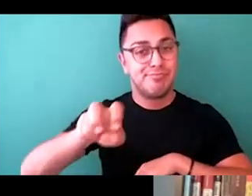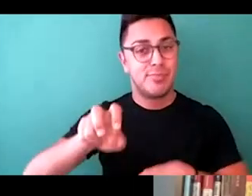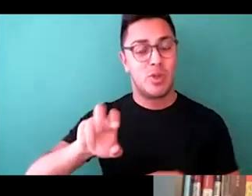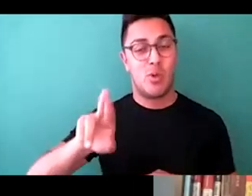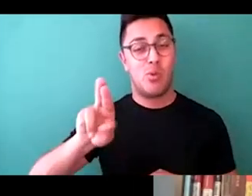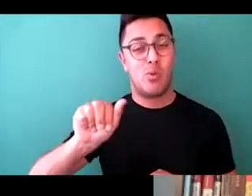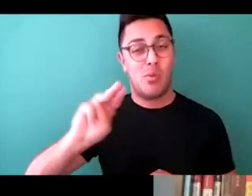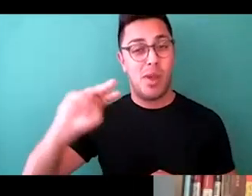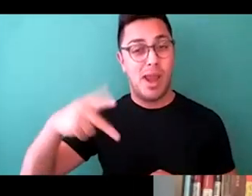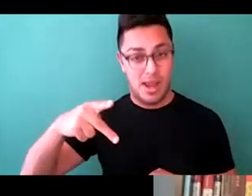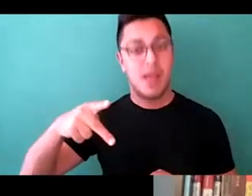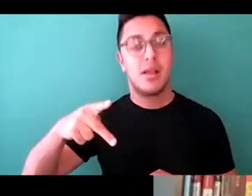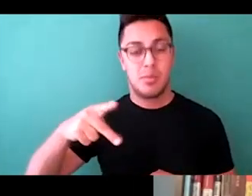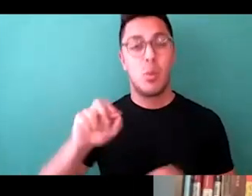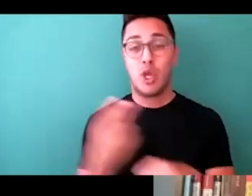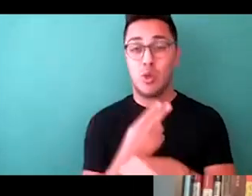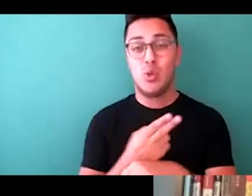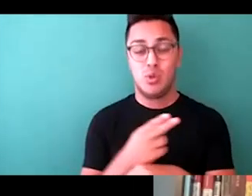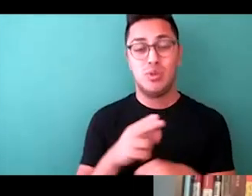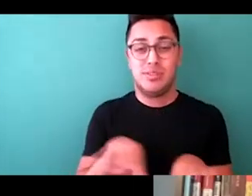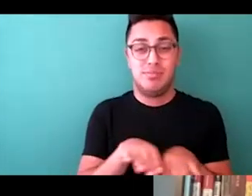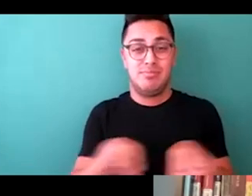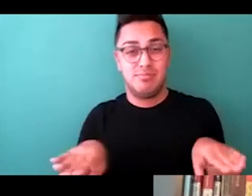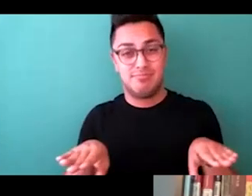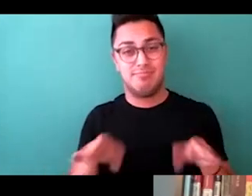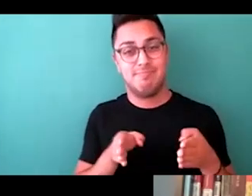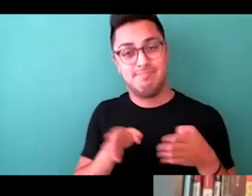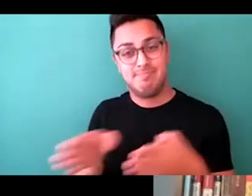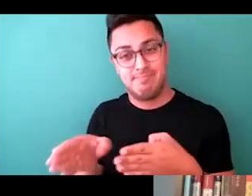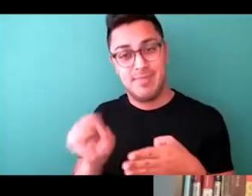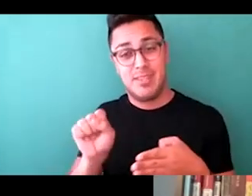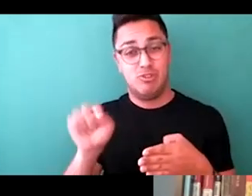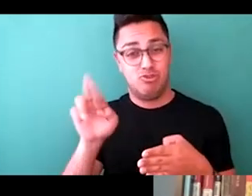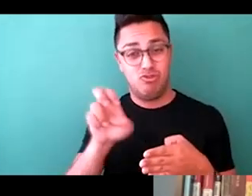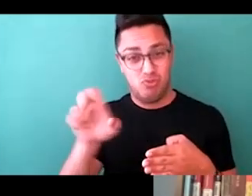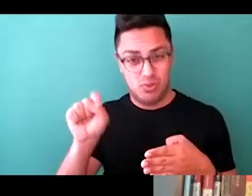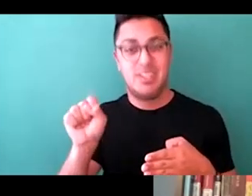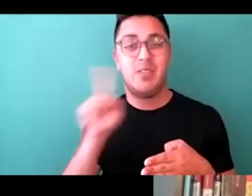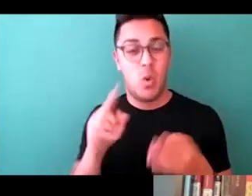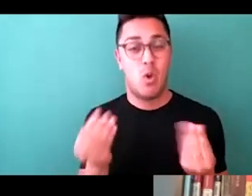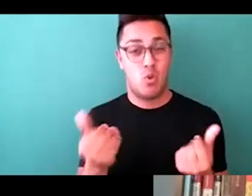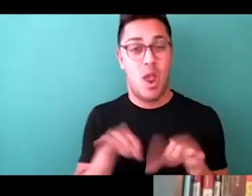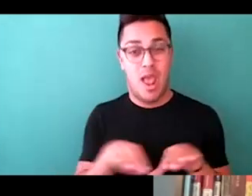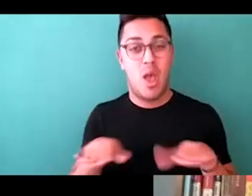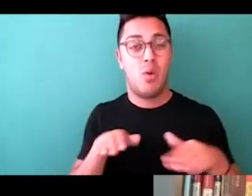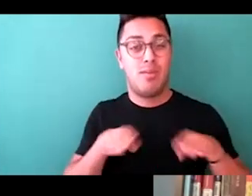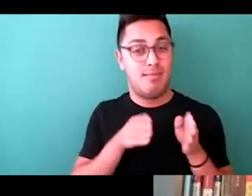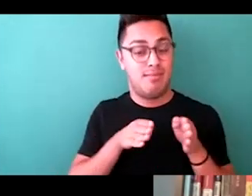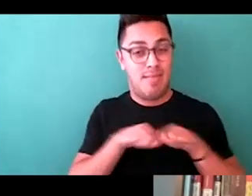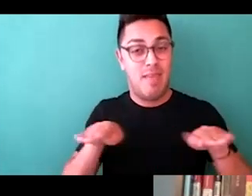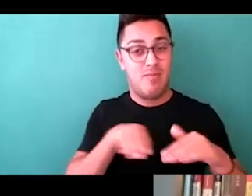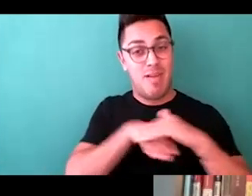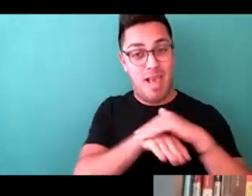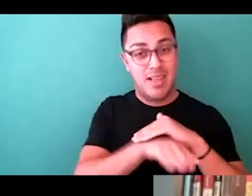for that ground level dressing room access for all of the models and their companions. So